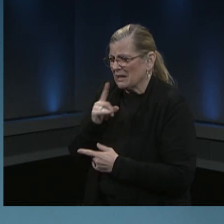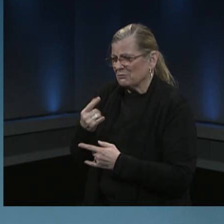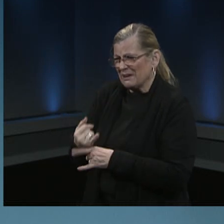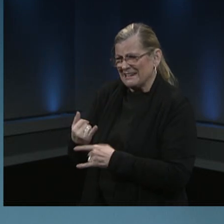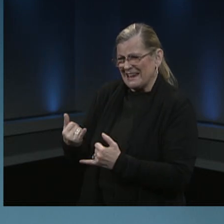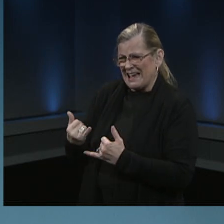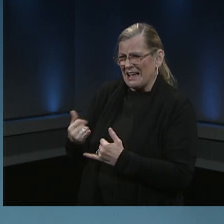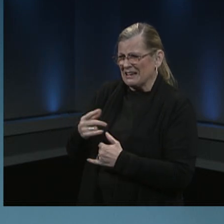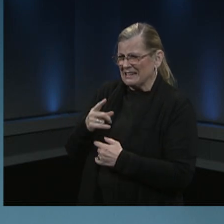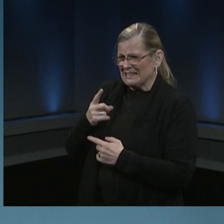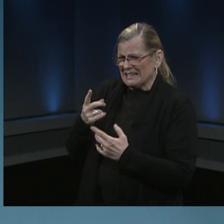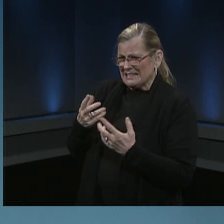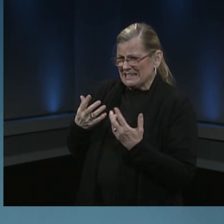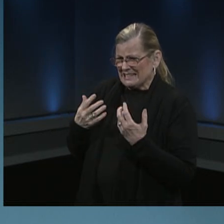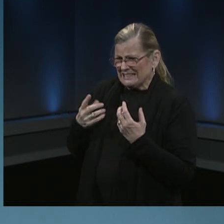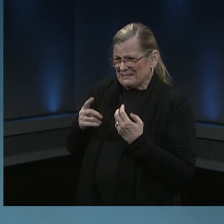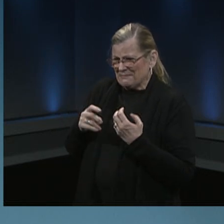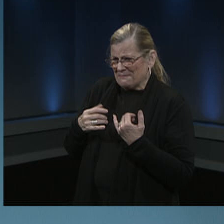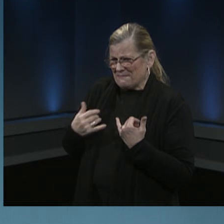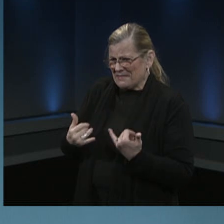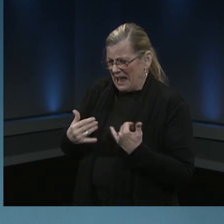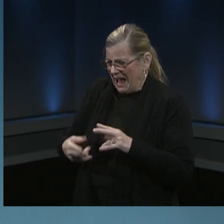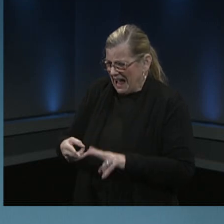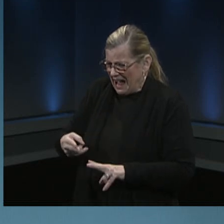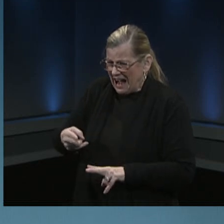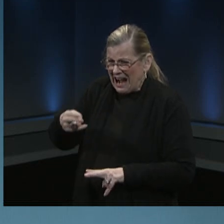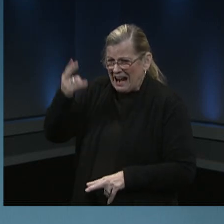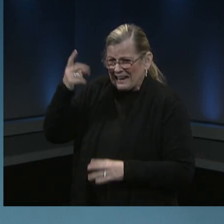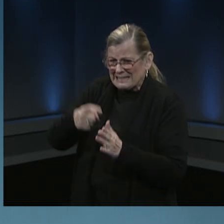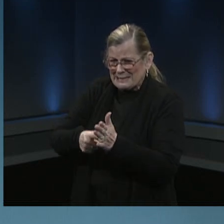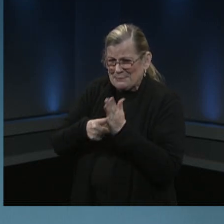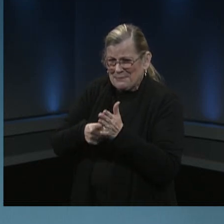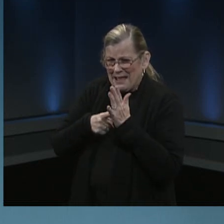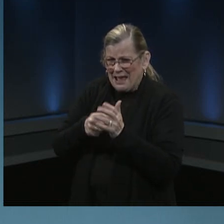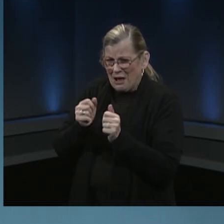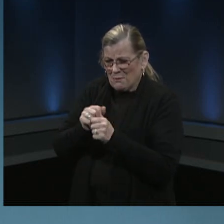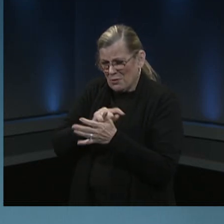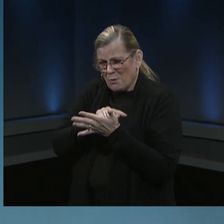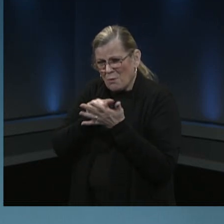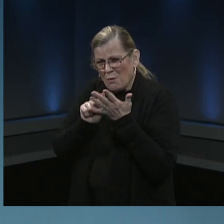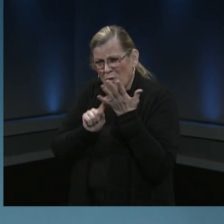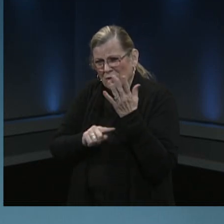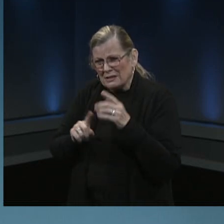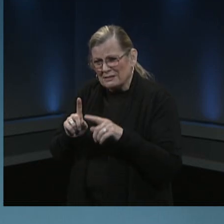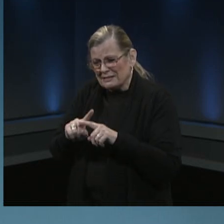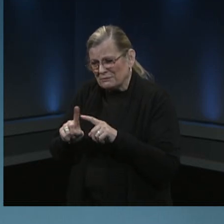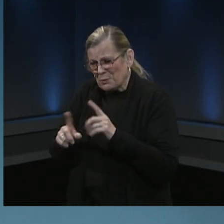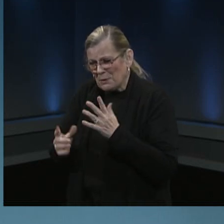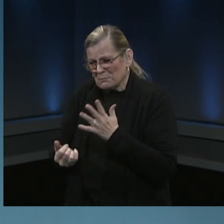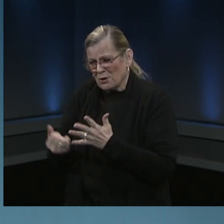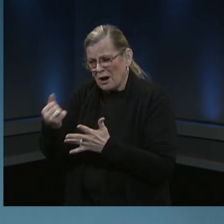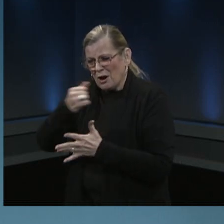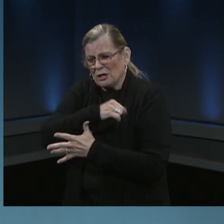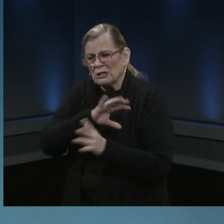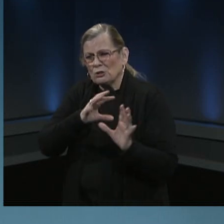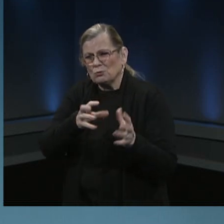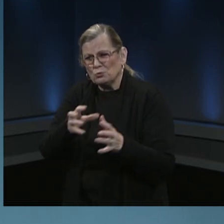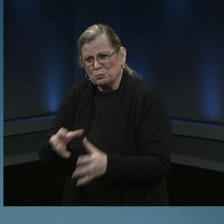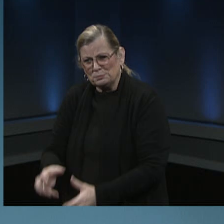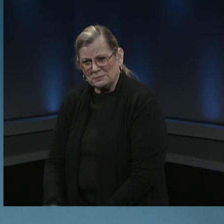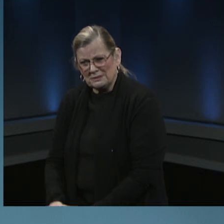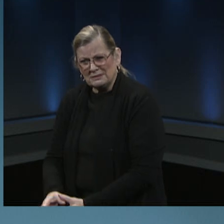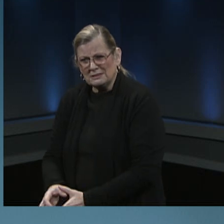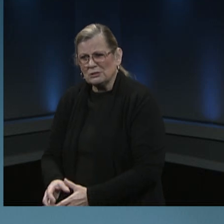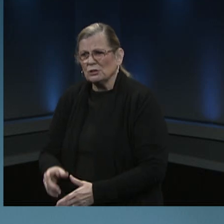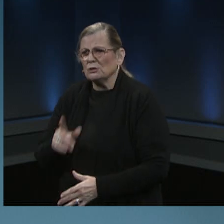vaccine uh at this point with the groups that have been prioritized so far uh far exceeds what is